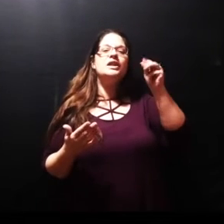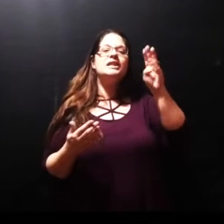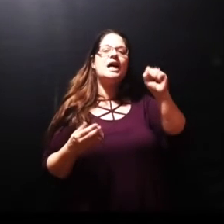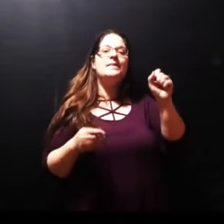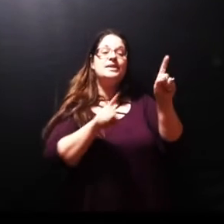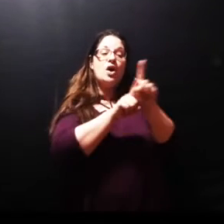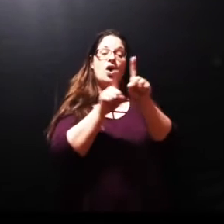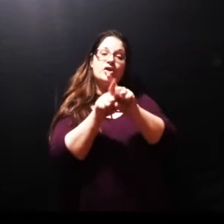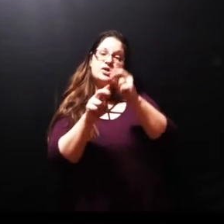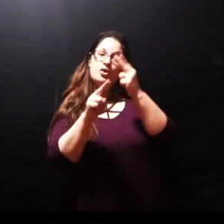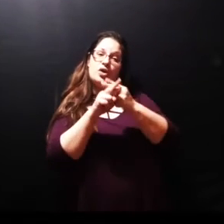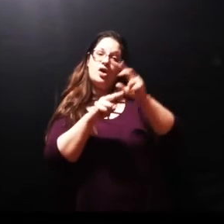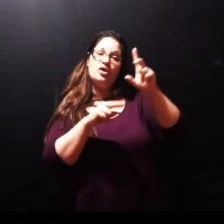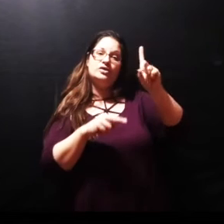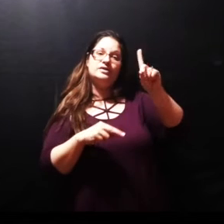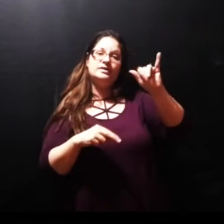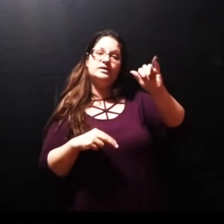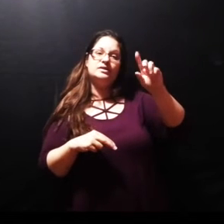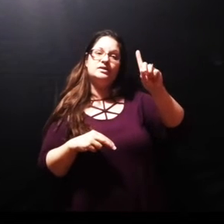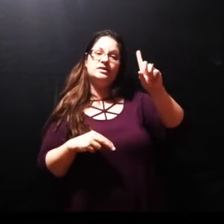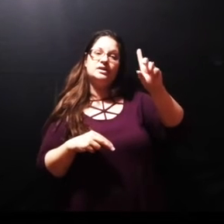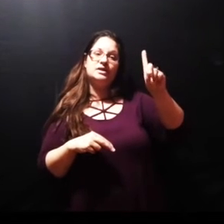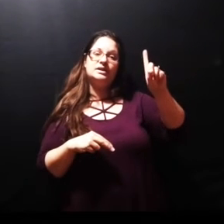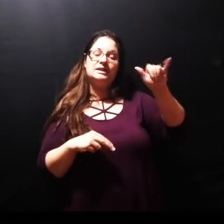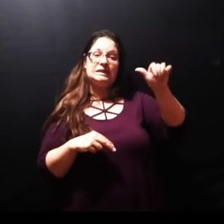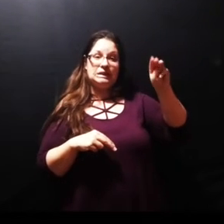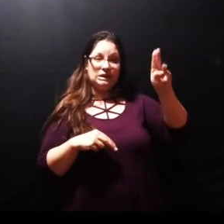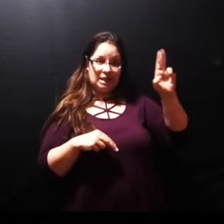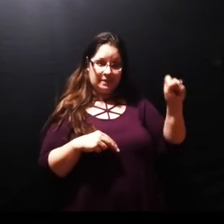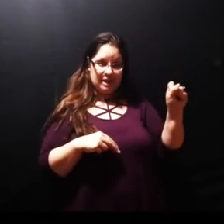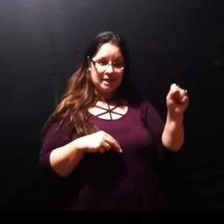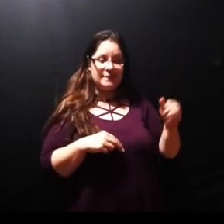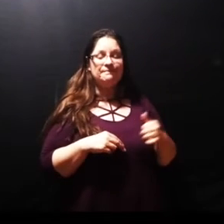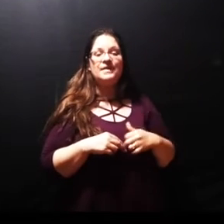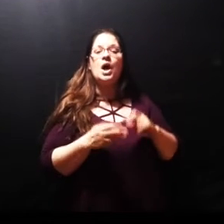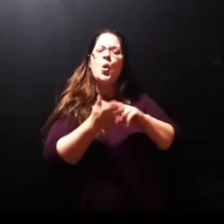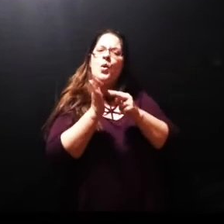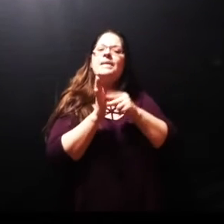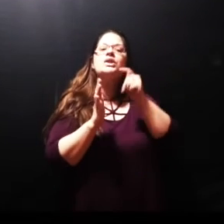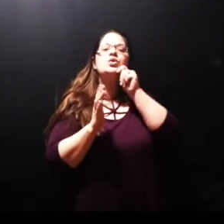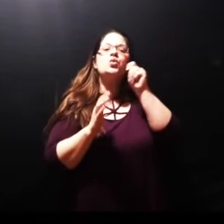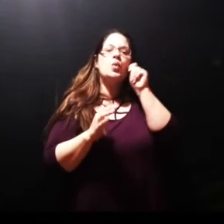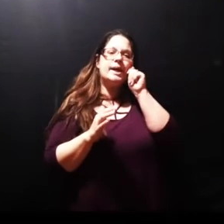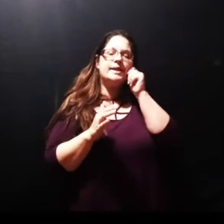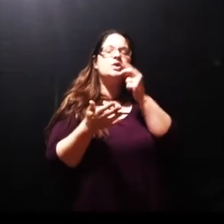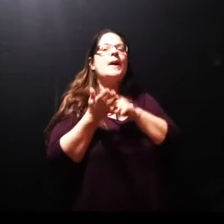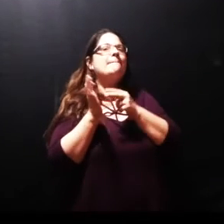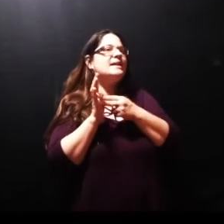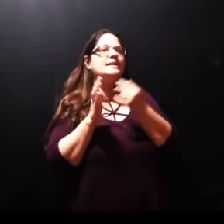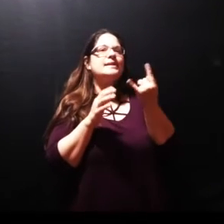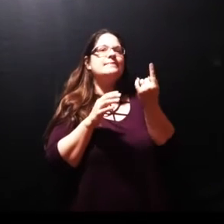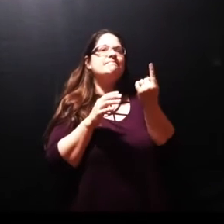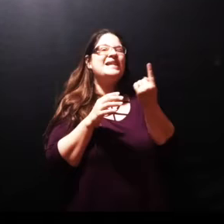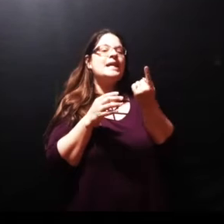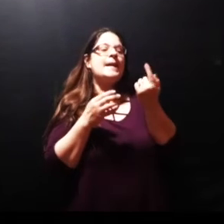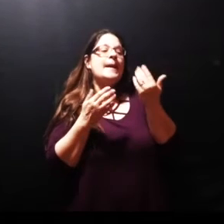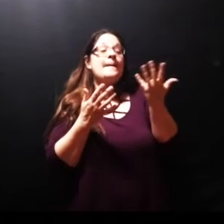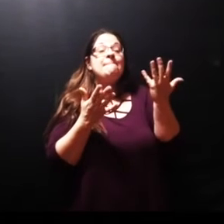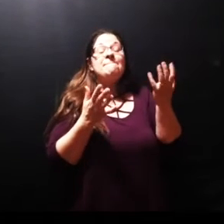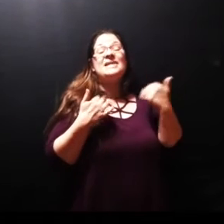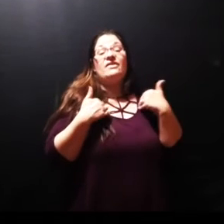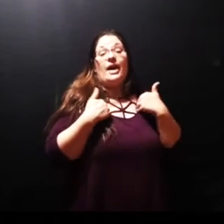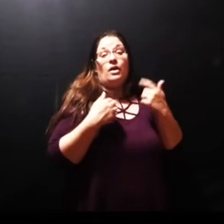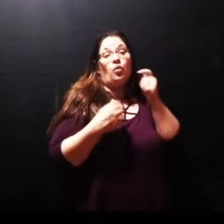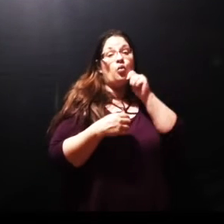you know Thomas in the Bible is called Didymus which means twin so somewhere probably in Thomas' life he had a twin in the world